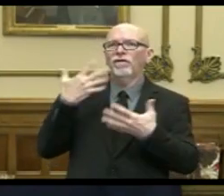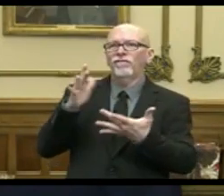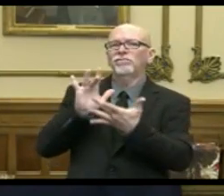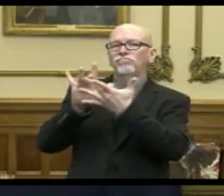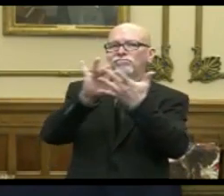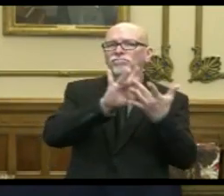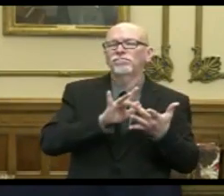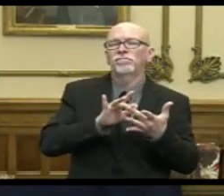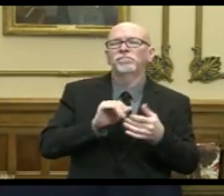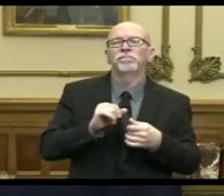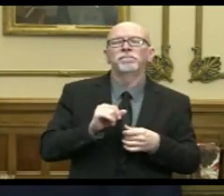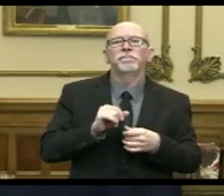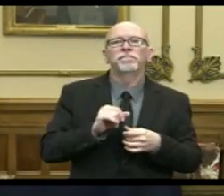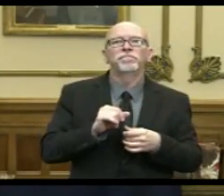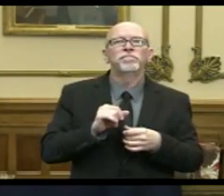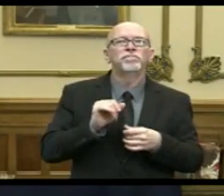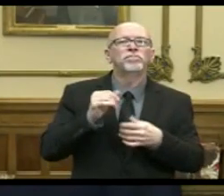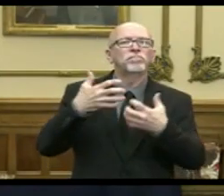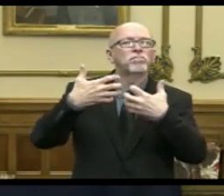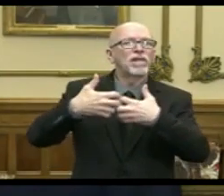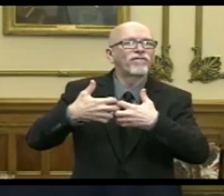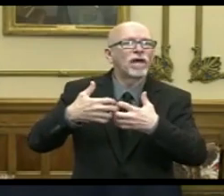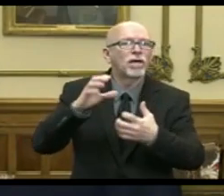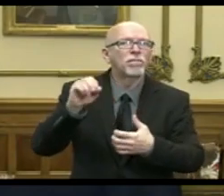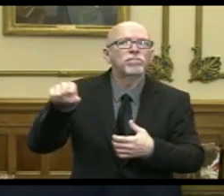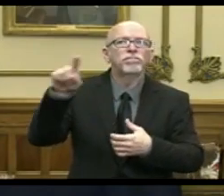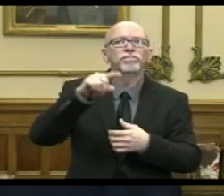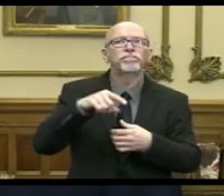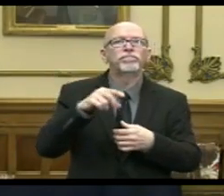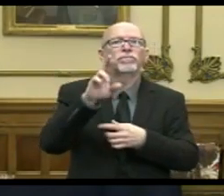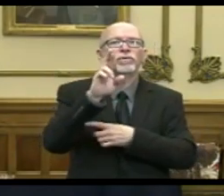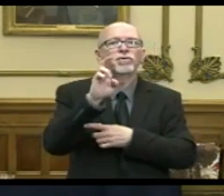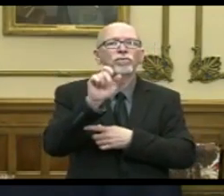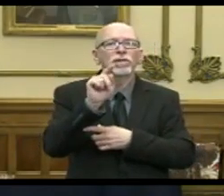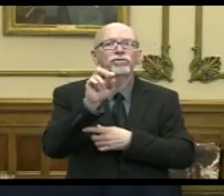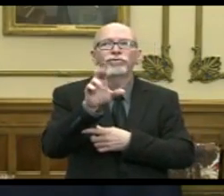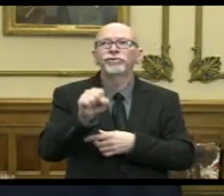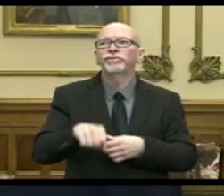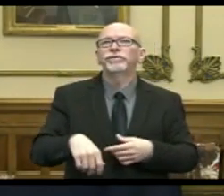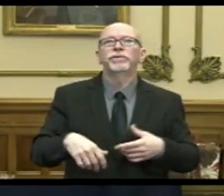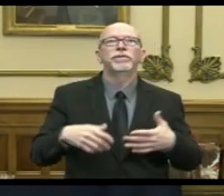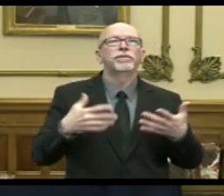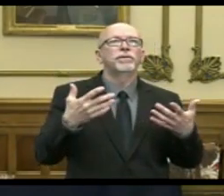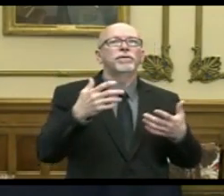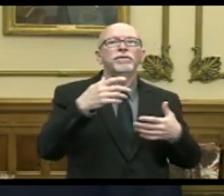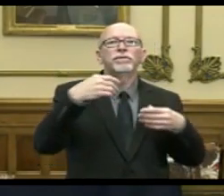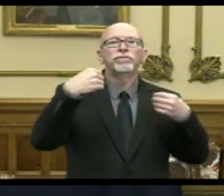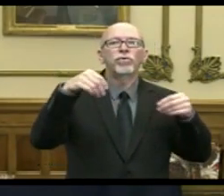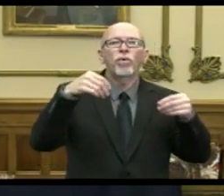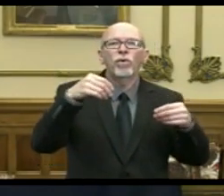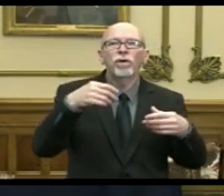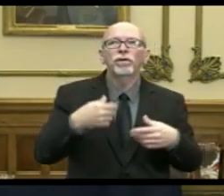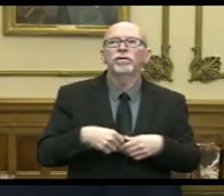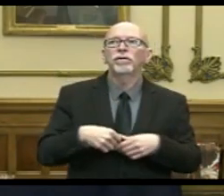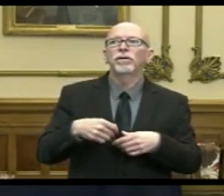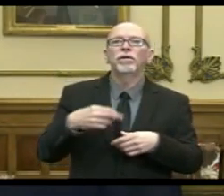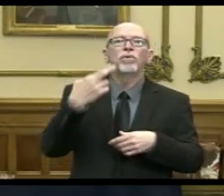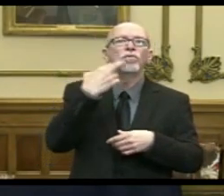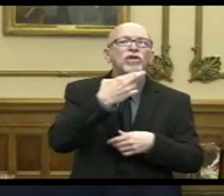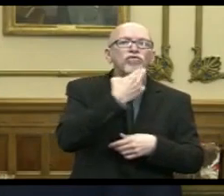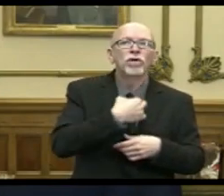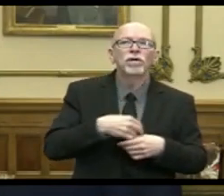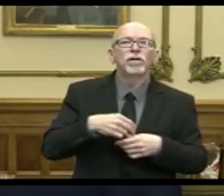our manufacturers, our realtors, our retailers, our restaurateurs,